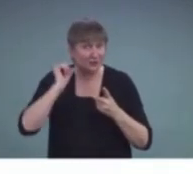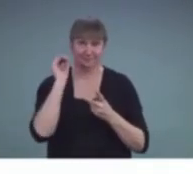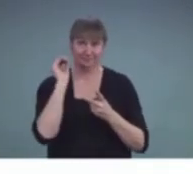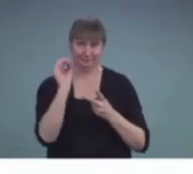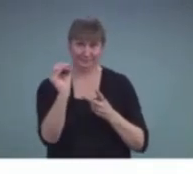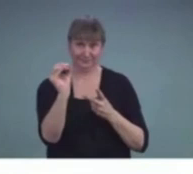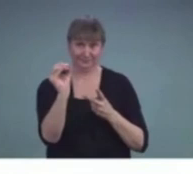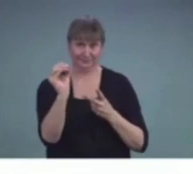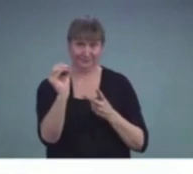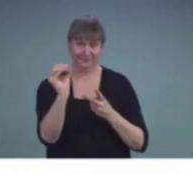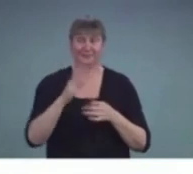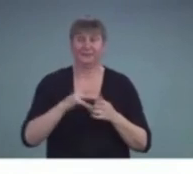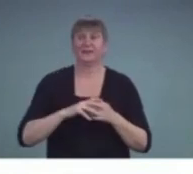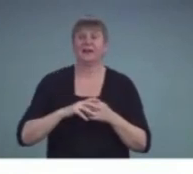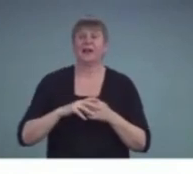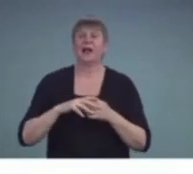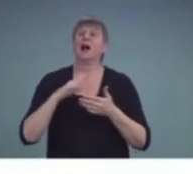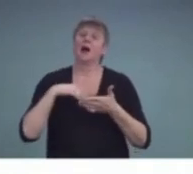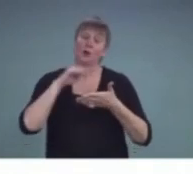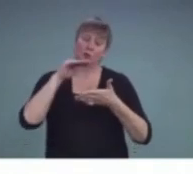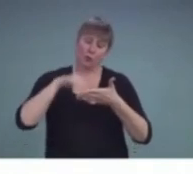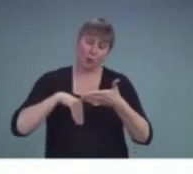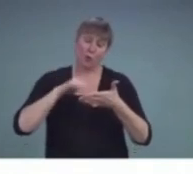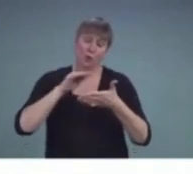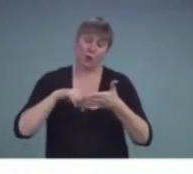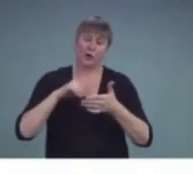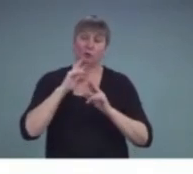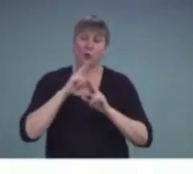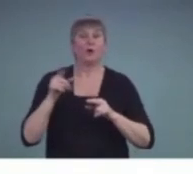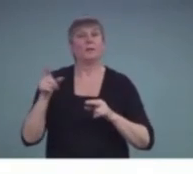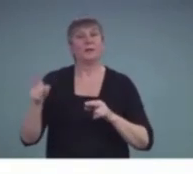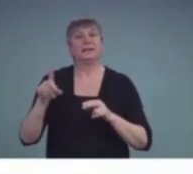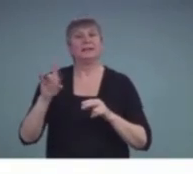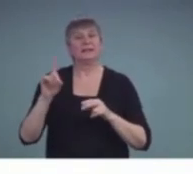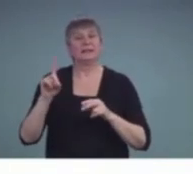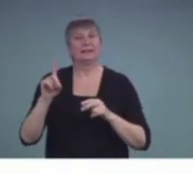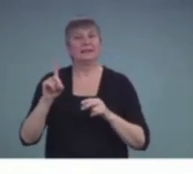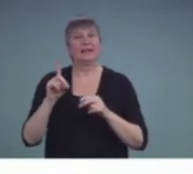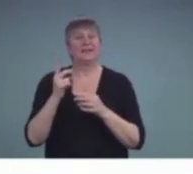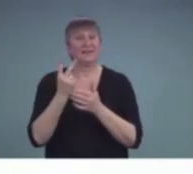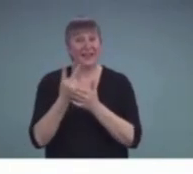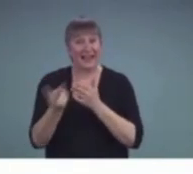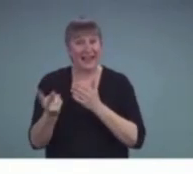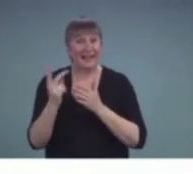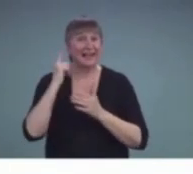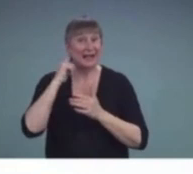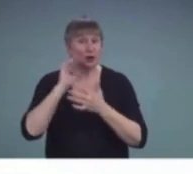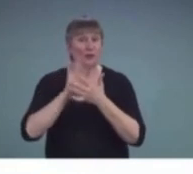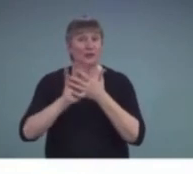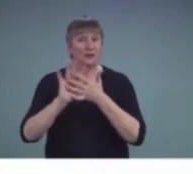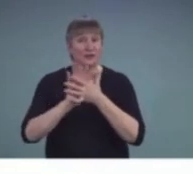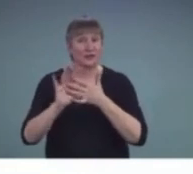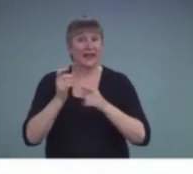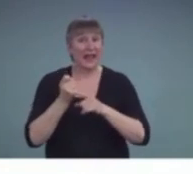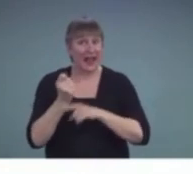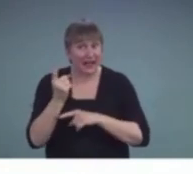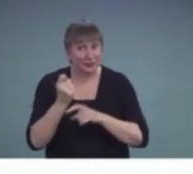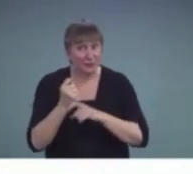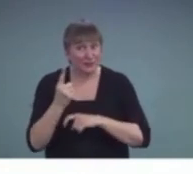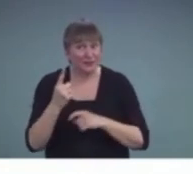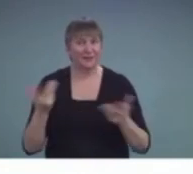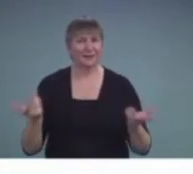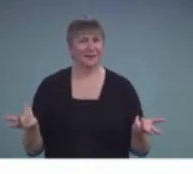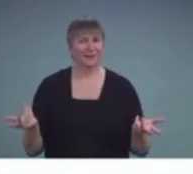Noted in the reports, he fails his hearing screening annually. That's interesting, since he has